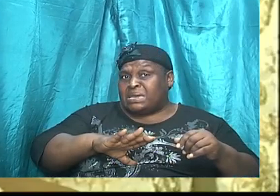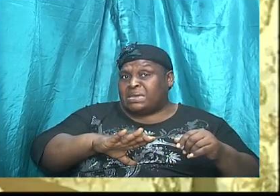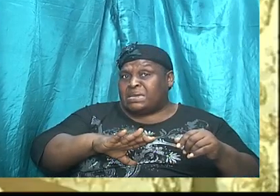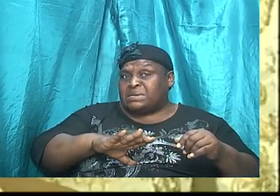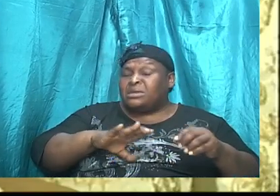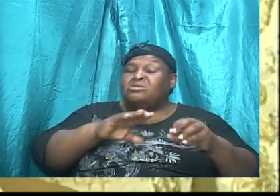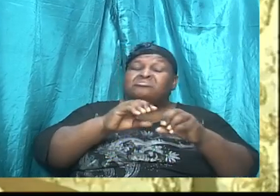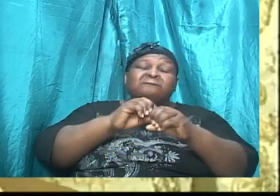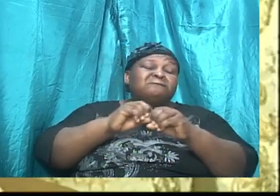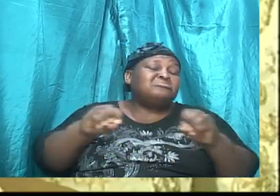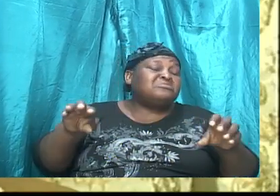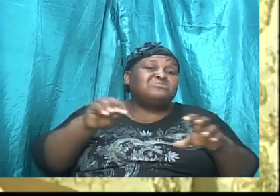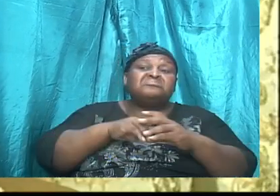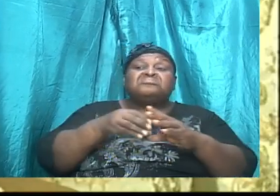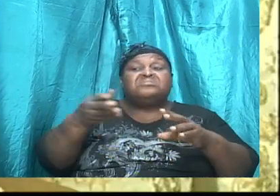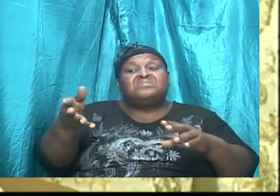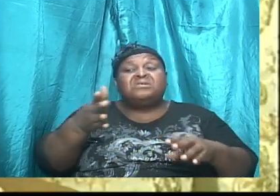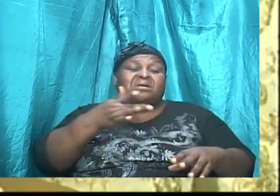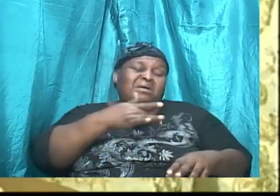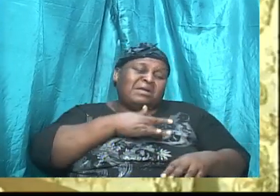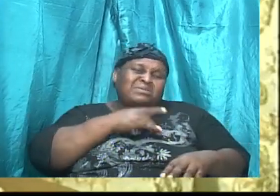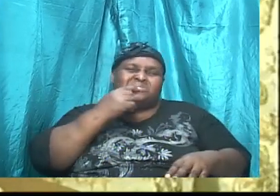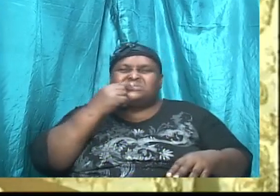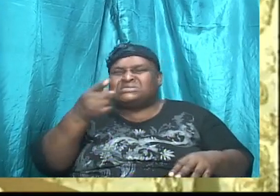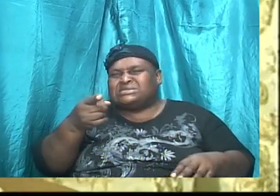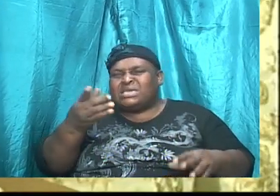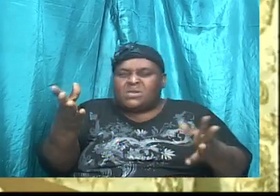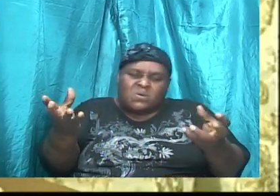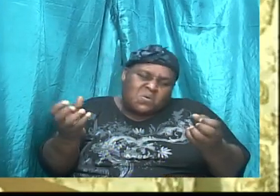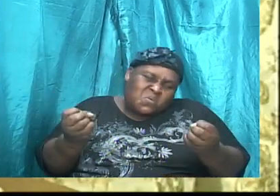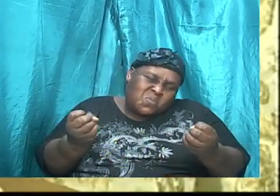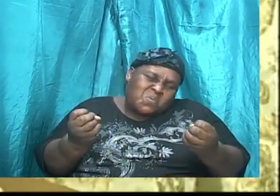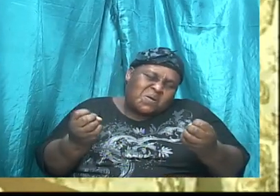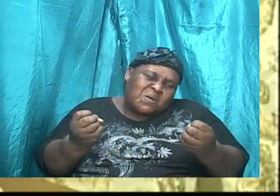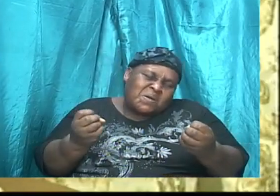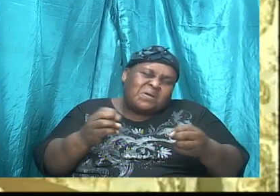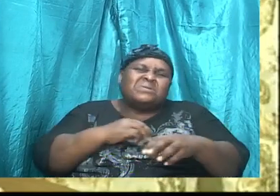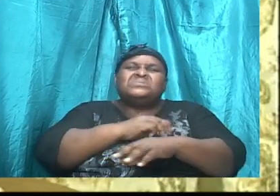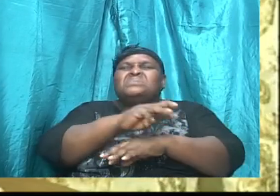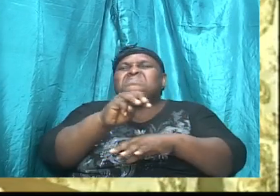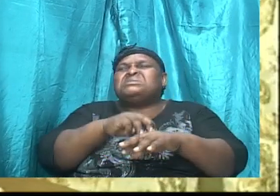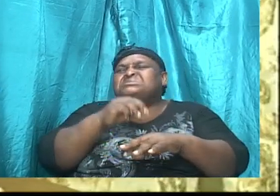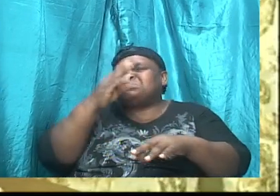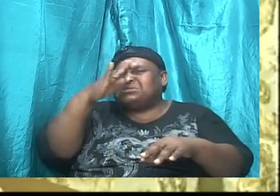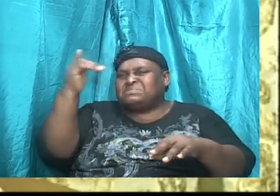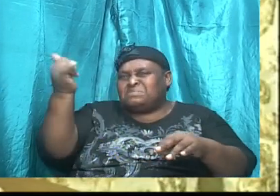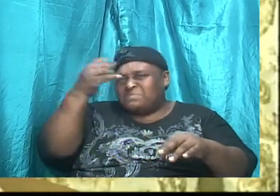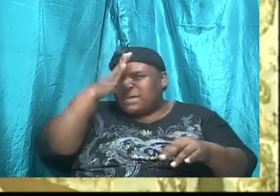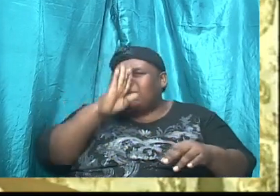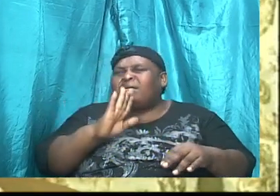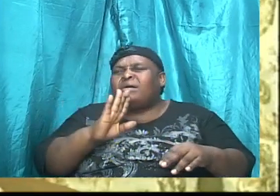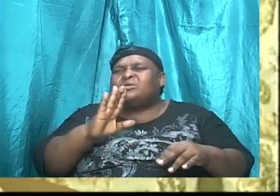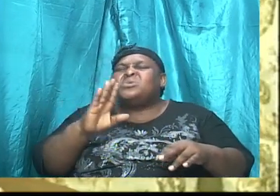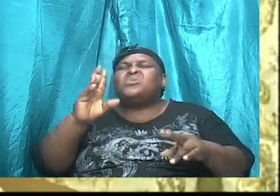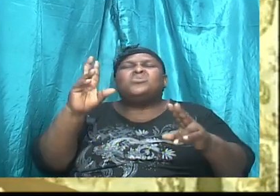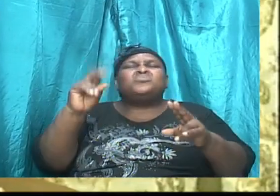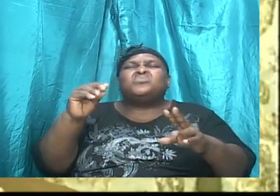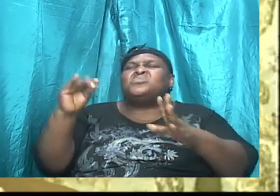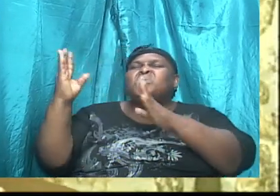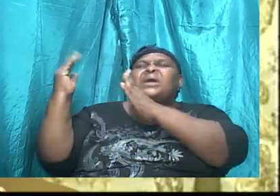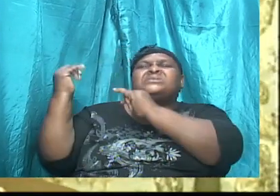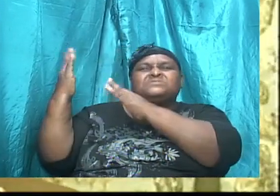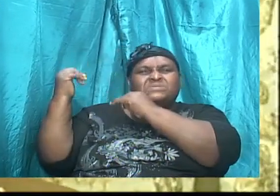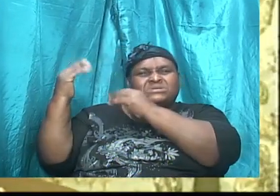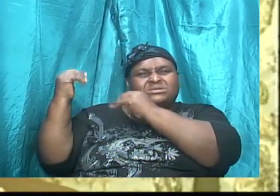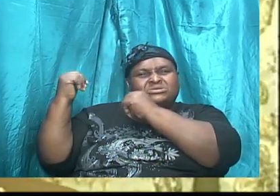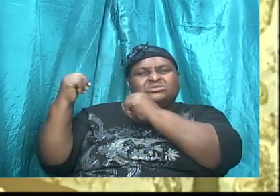heart to say, you know, they wanted to be ministered to by God. There was no, there was no expectation. There